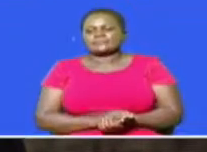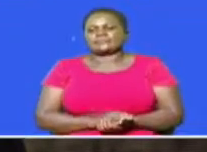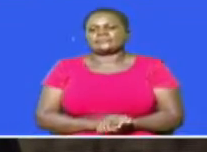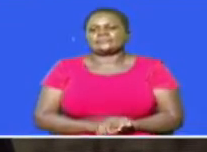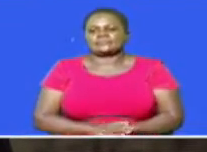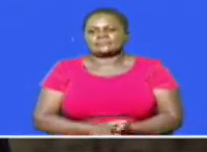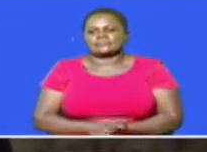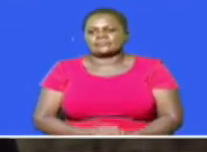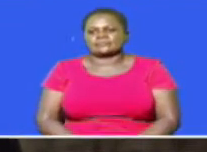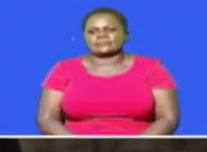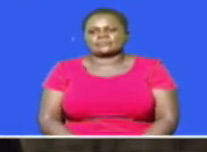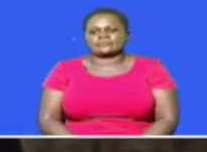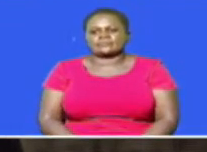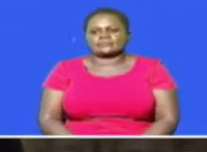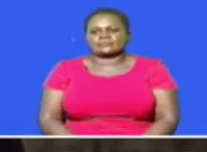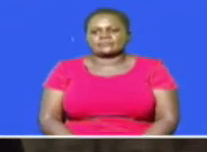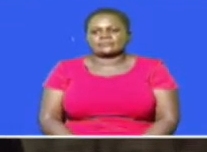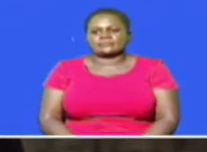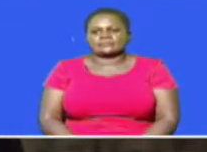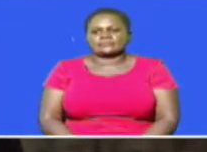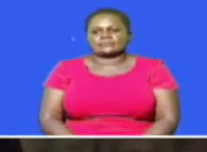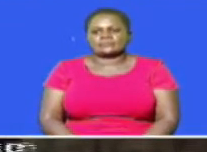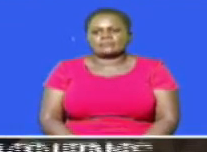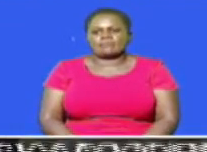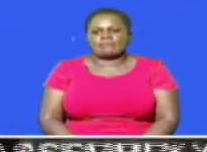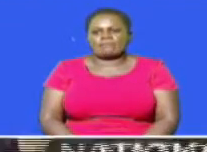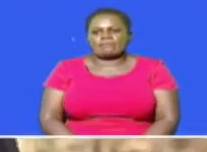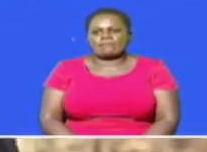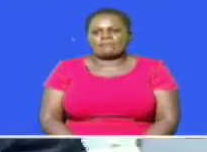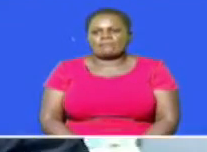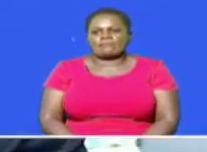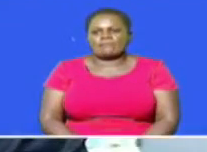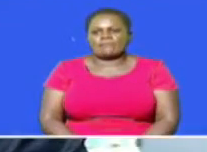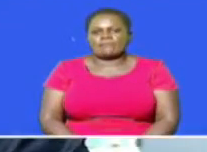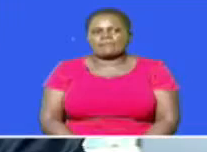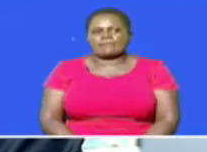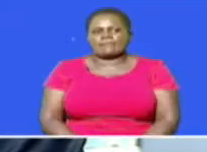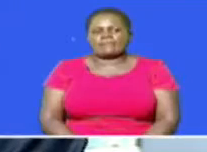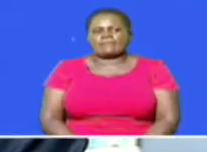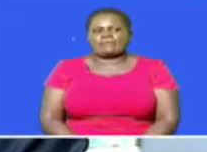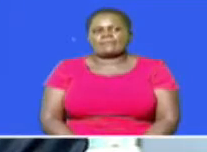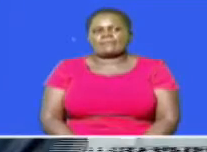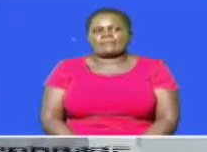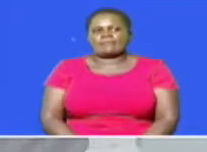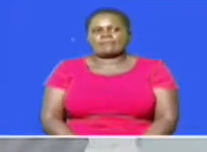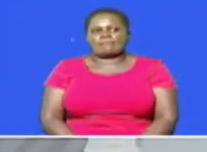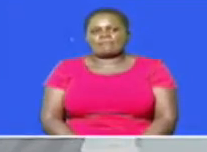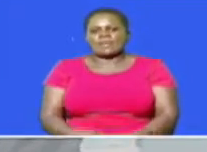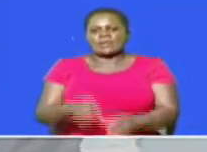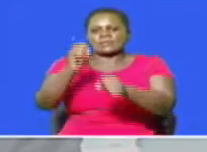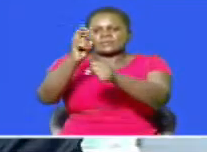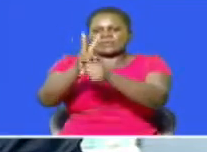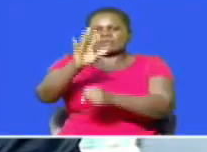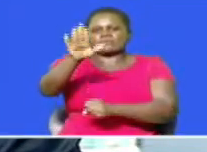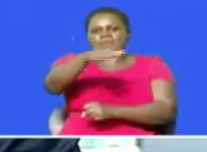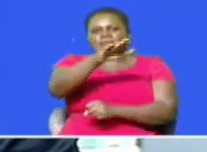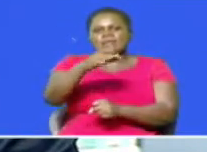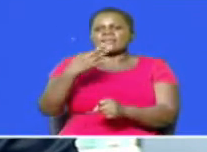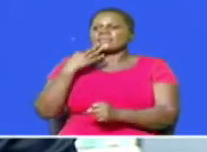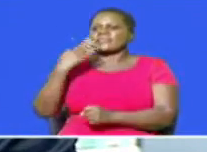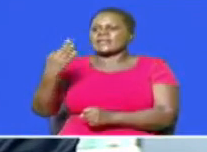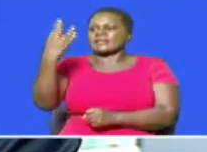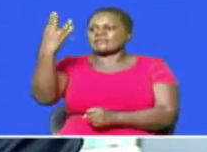ryoki ktn news at the parliament buildings nairobi now as curtains fall on the tenure of the 12th parliament the